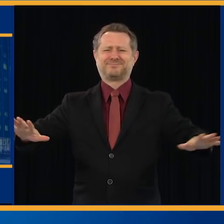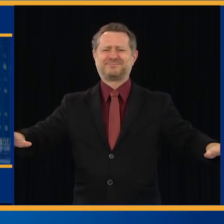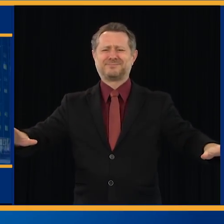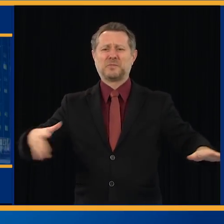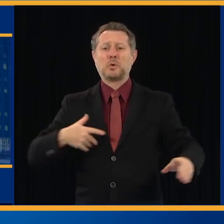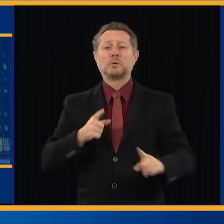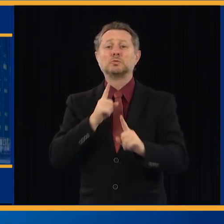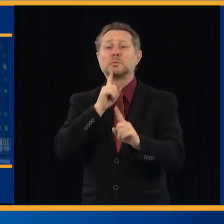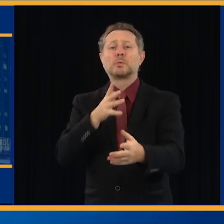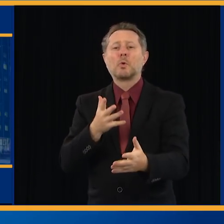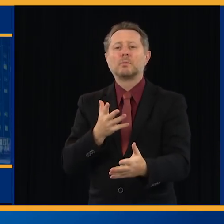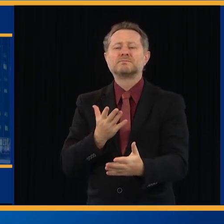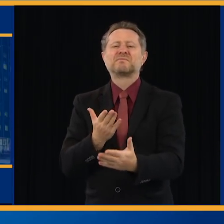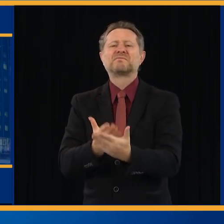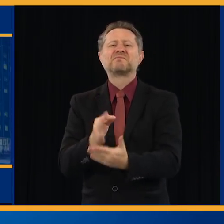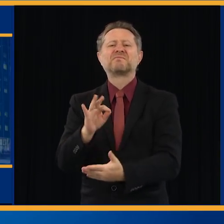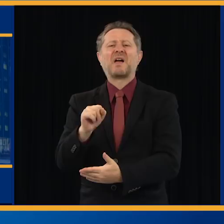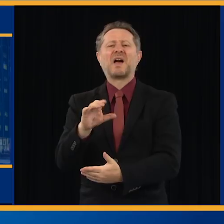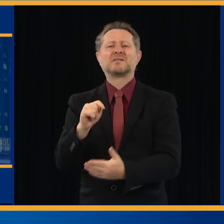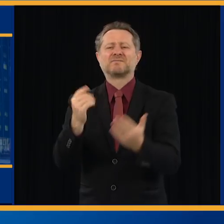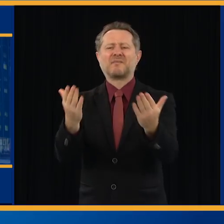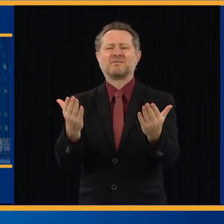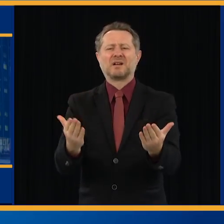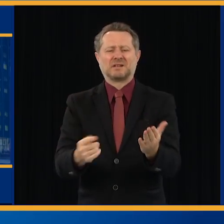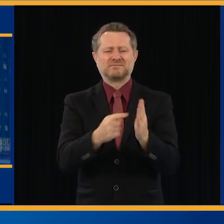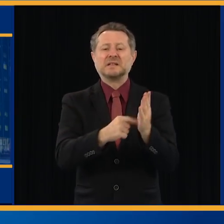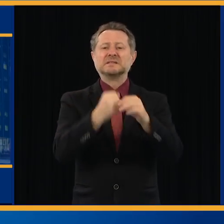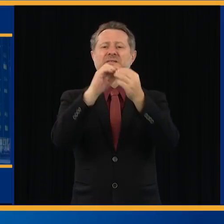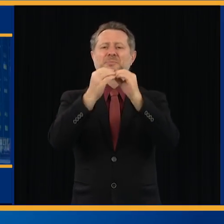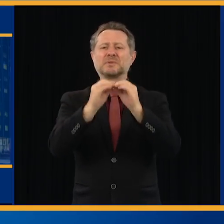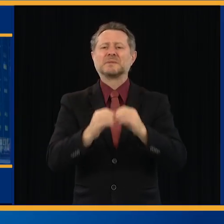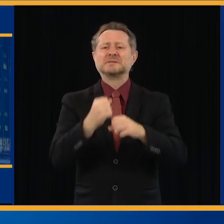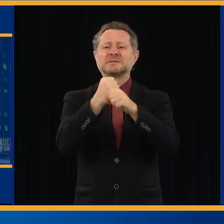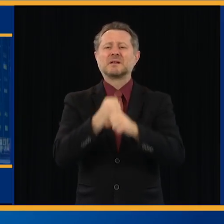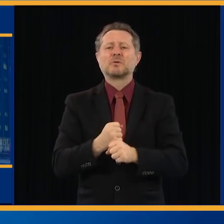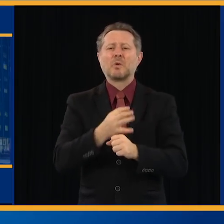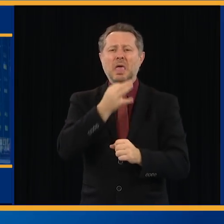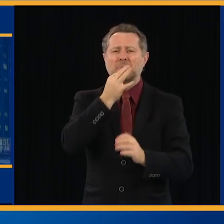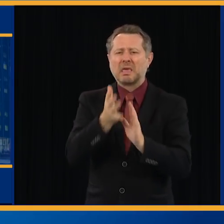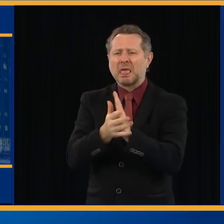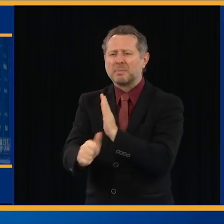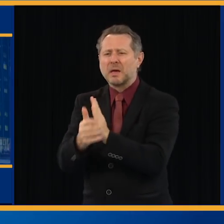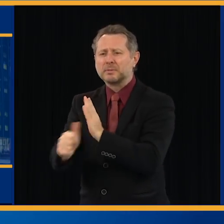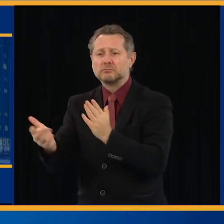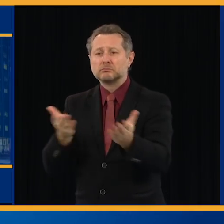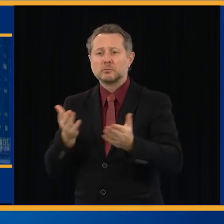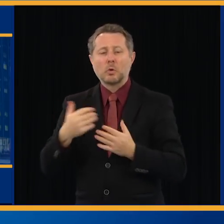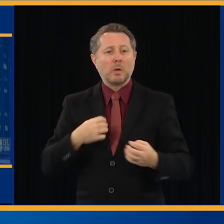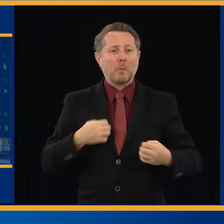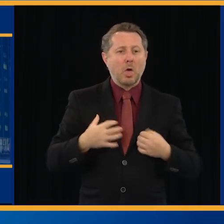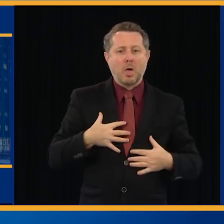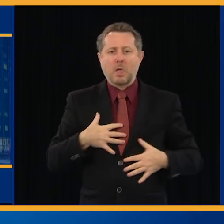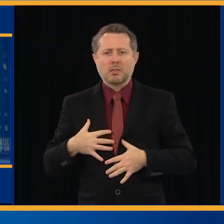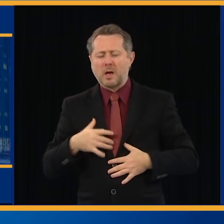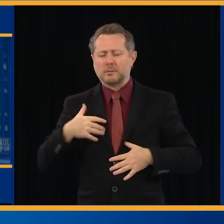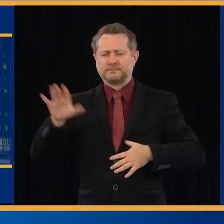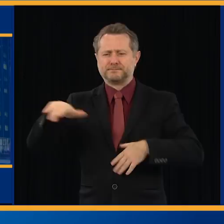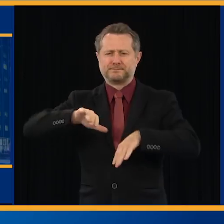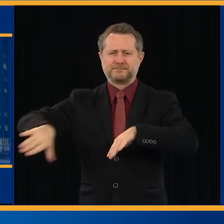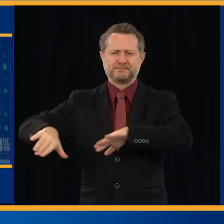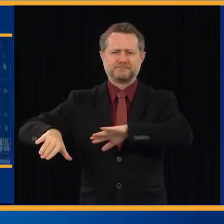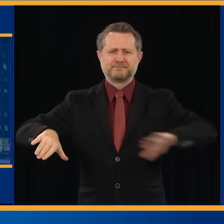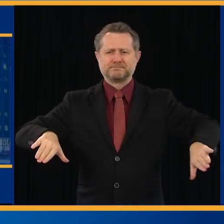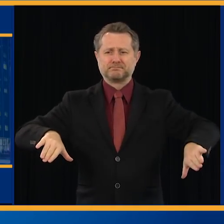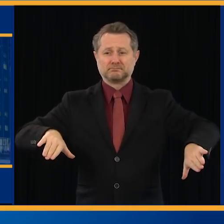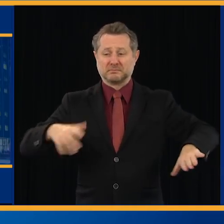and data and experts, not to emotion, which also runs very high right now. If we